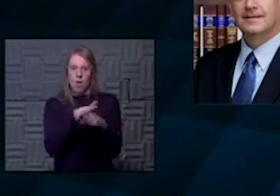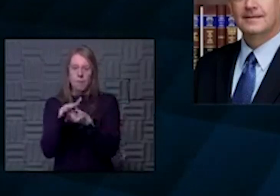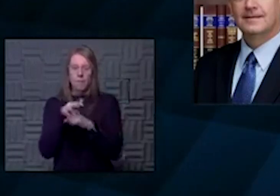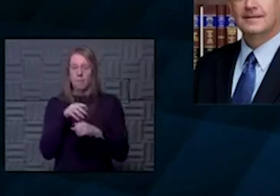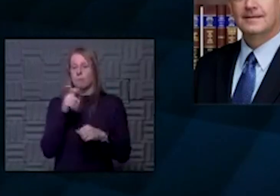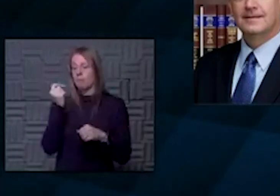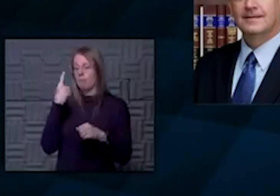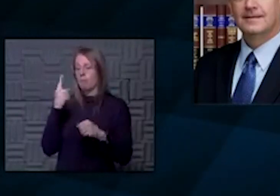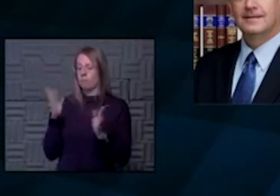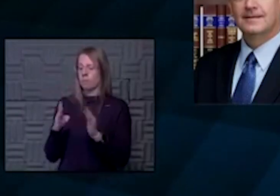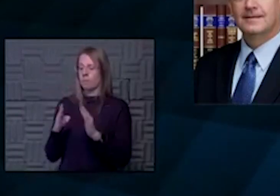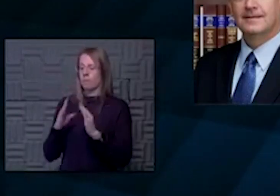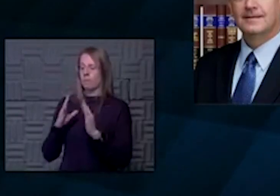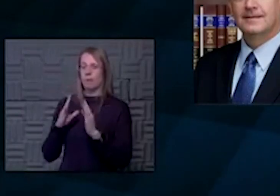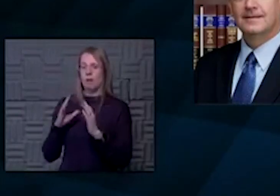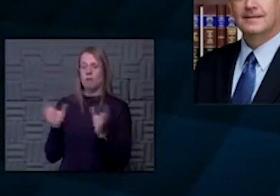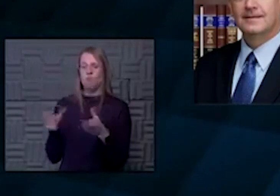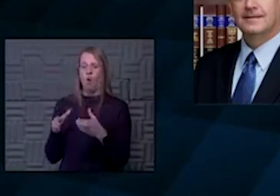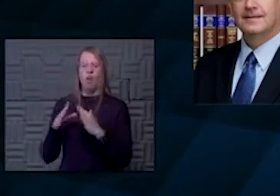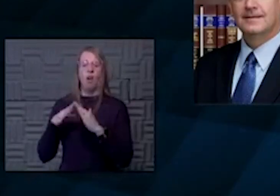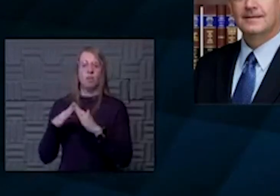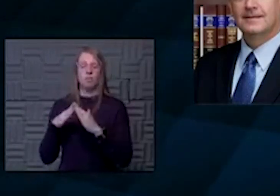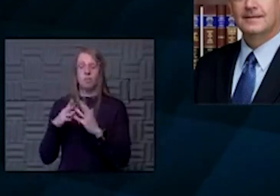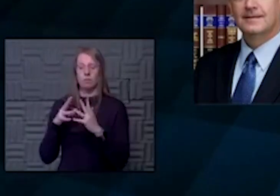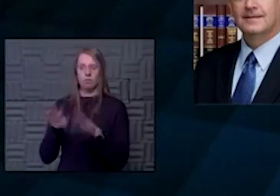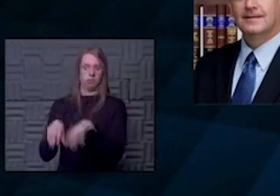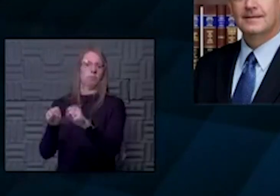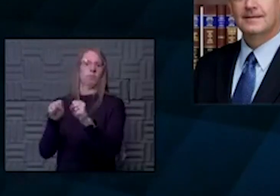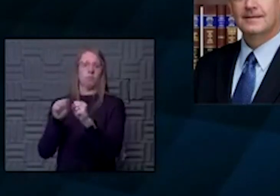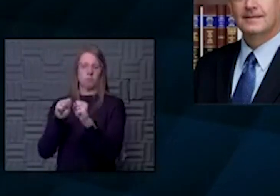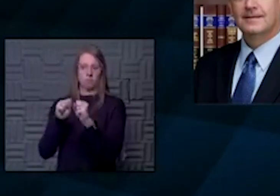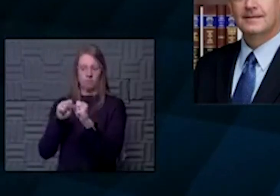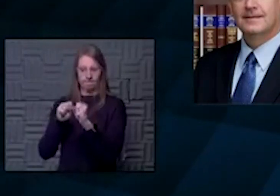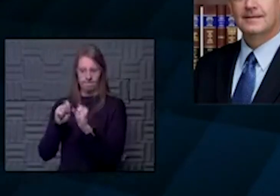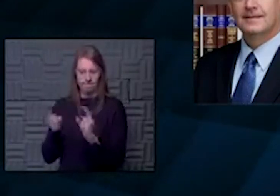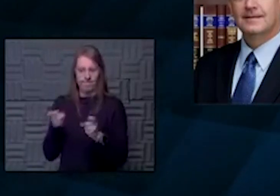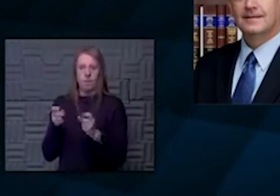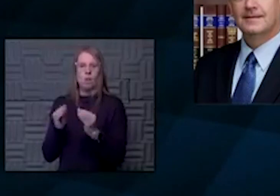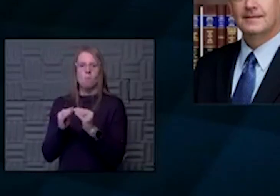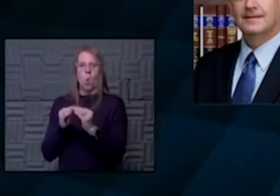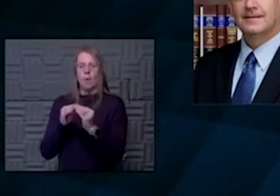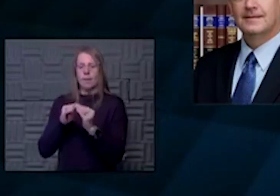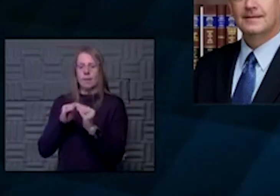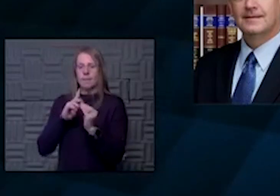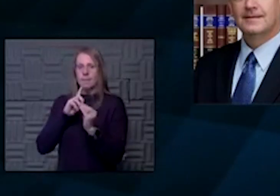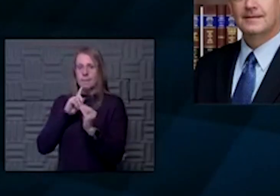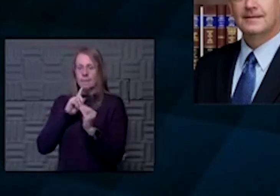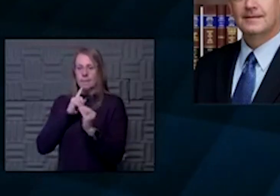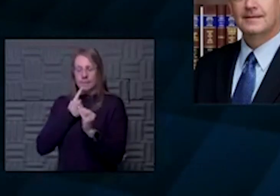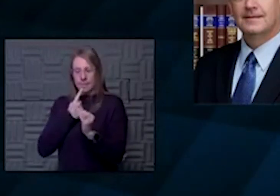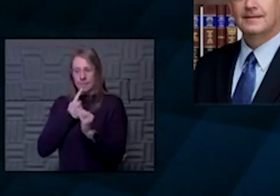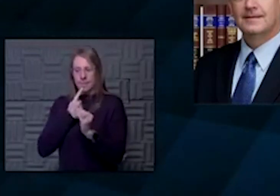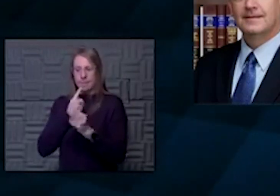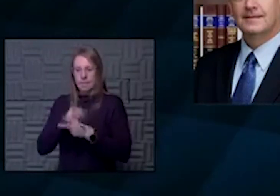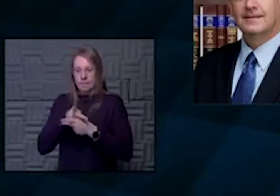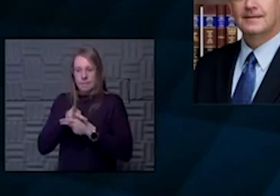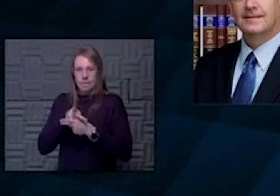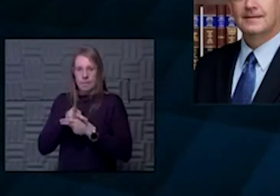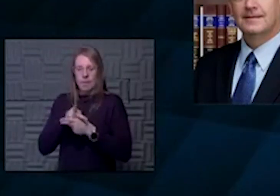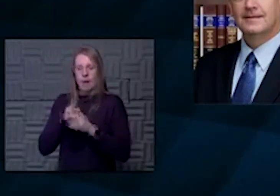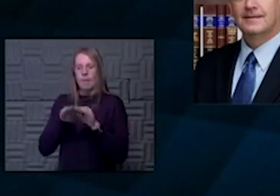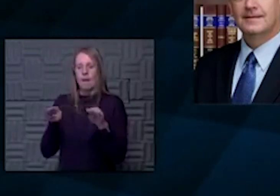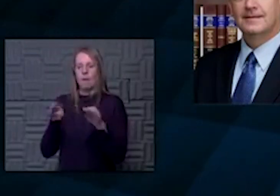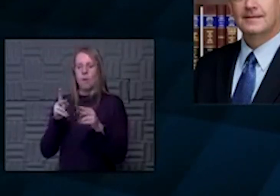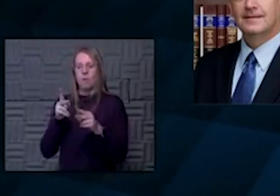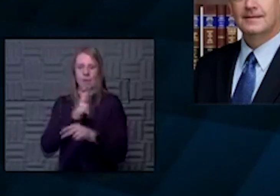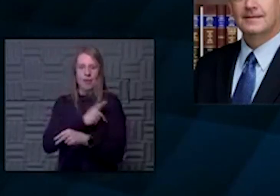small hospitals, if not all, have really stepped up to manage more acute care level patients than what they might normally